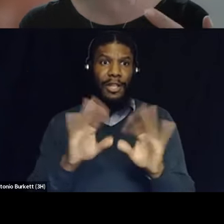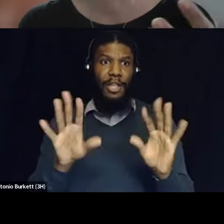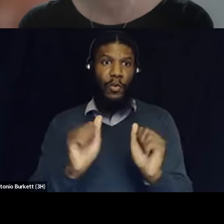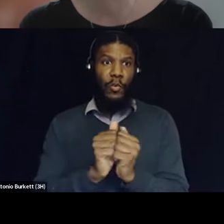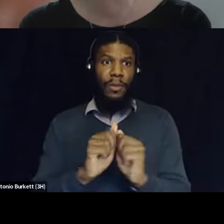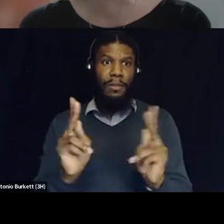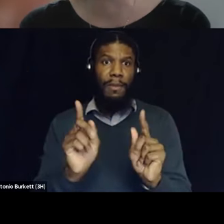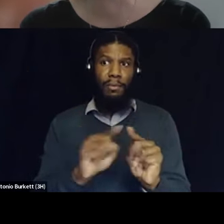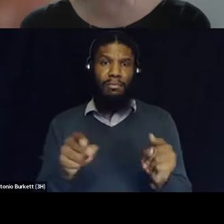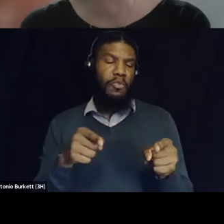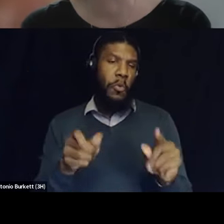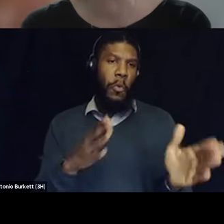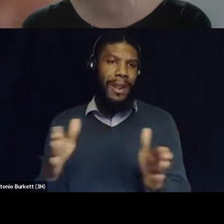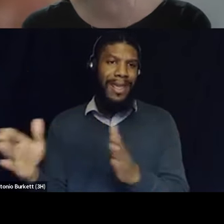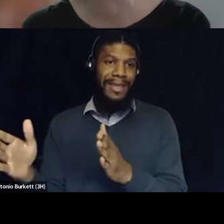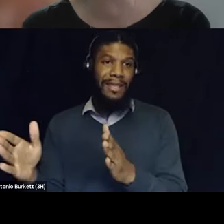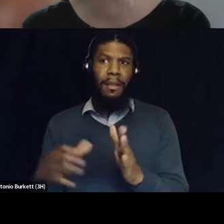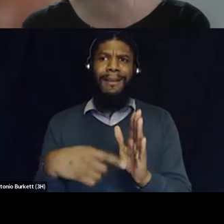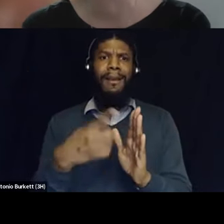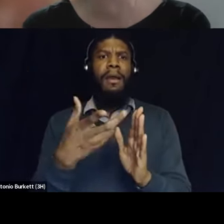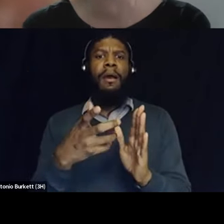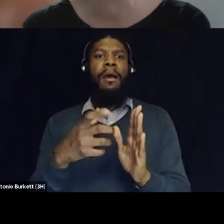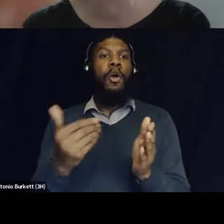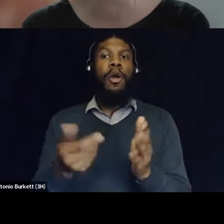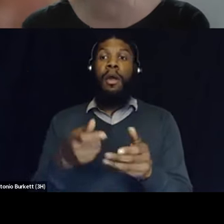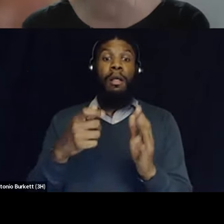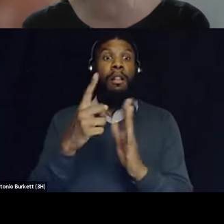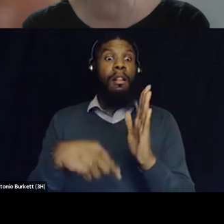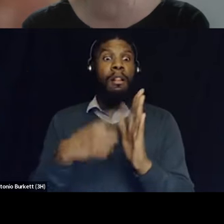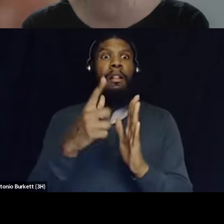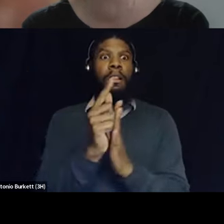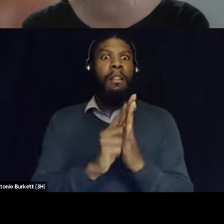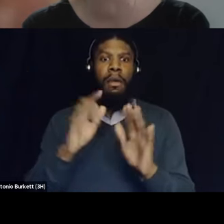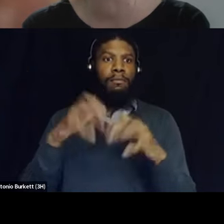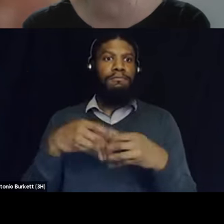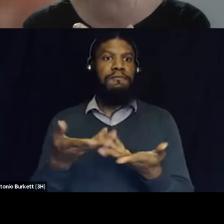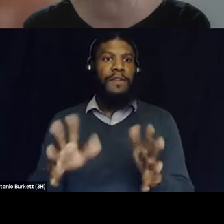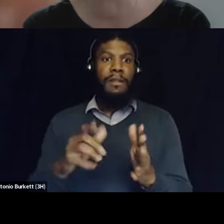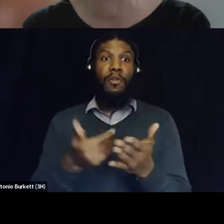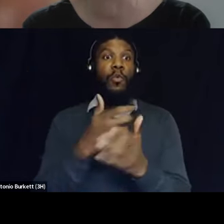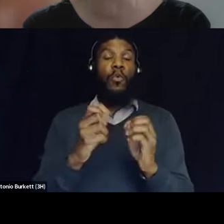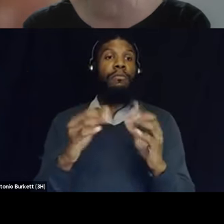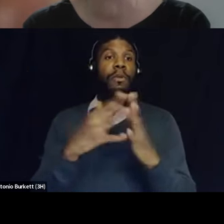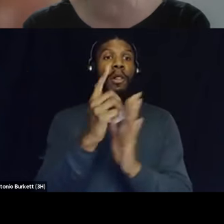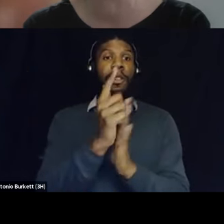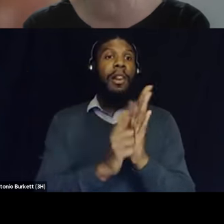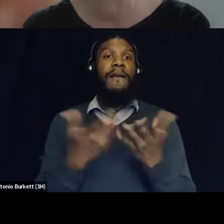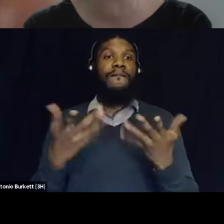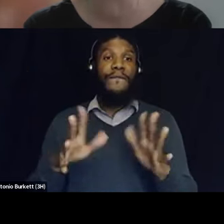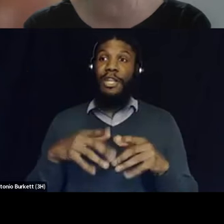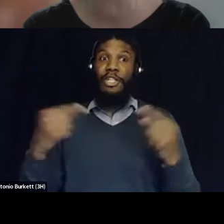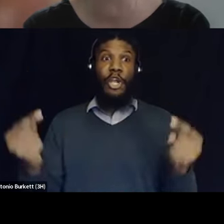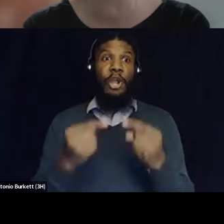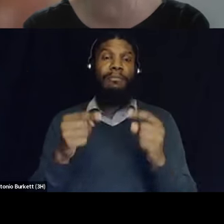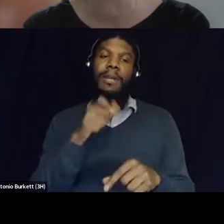just passing a law won't in and of itself bring an end to harmful practices you know we have to be really clear about that you know as